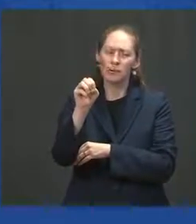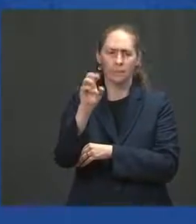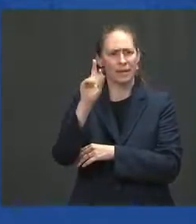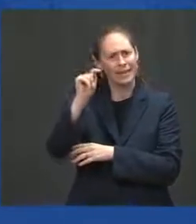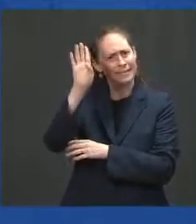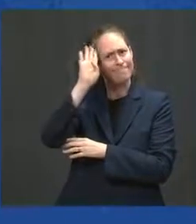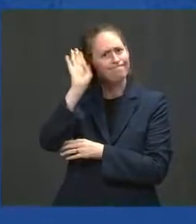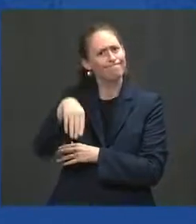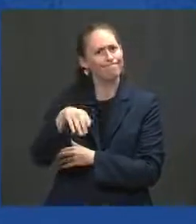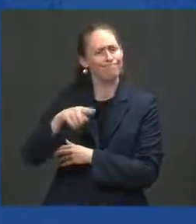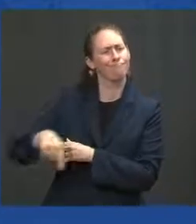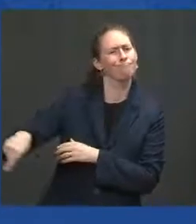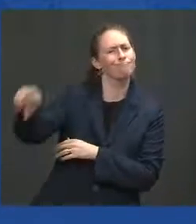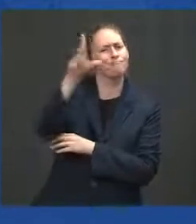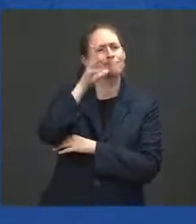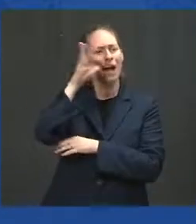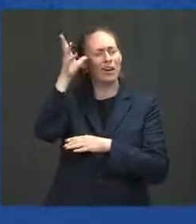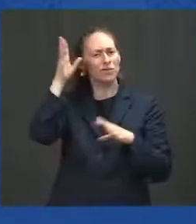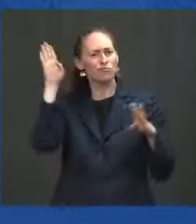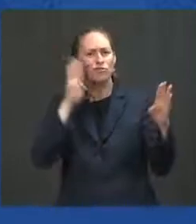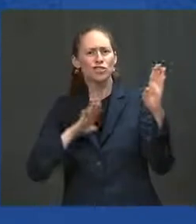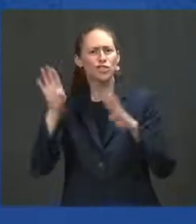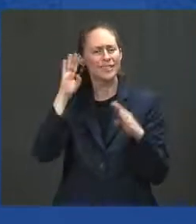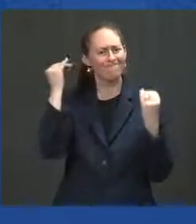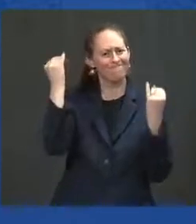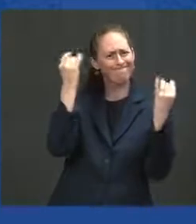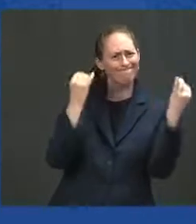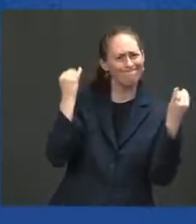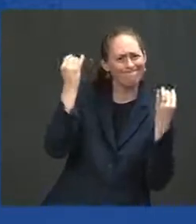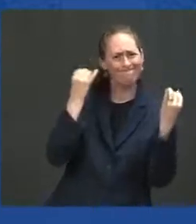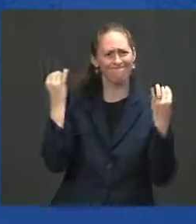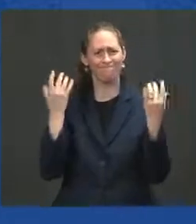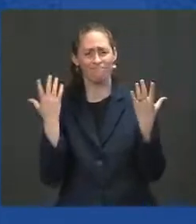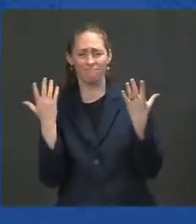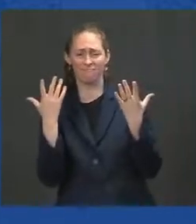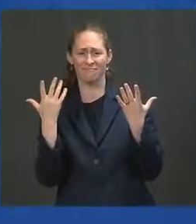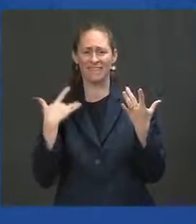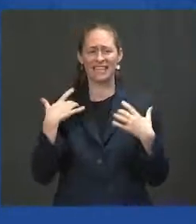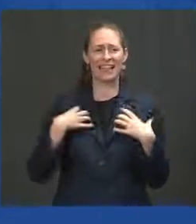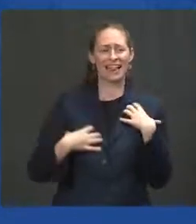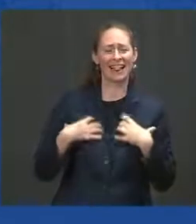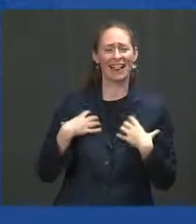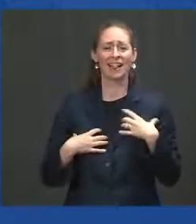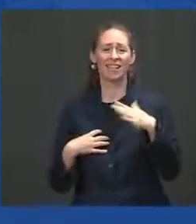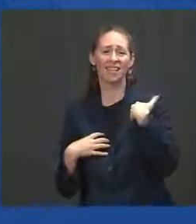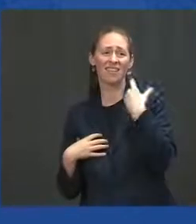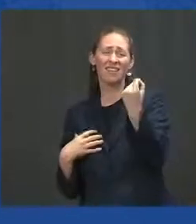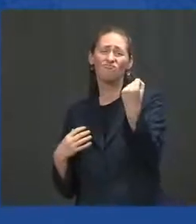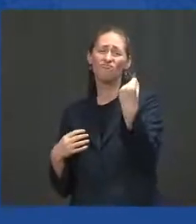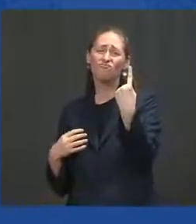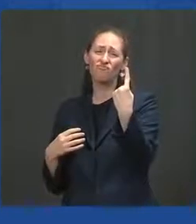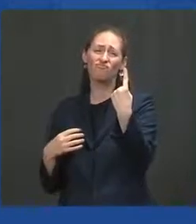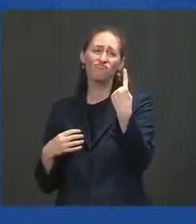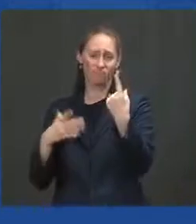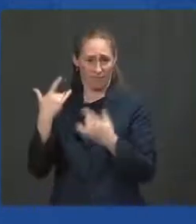It's not as reassuring as anyone would like it to be. So let me say this as parents, to the parents.